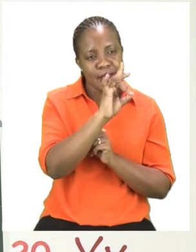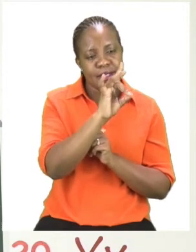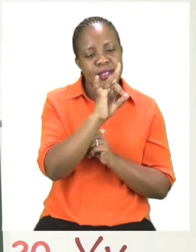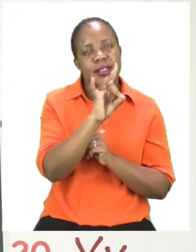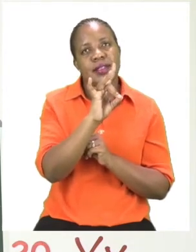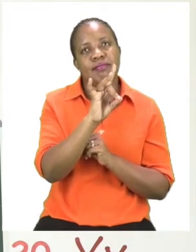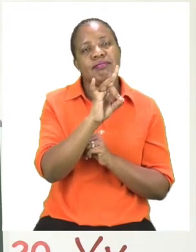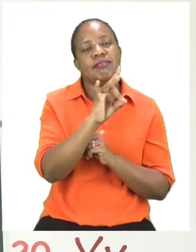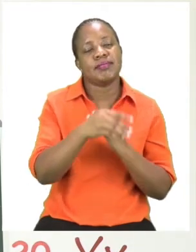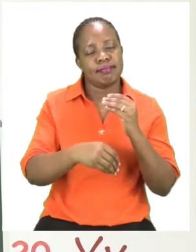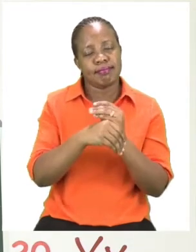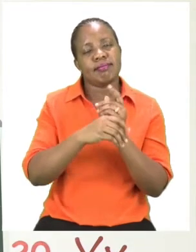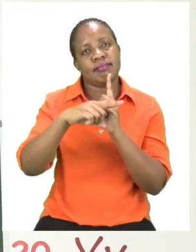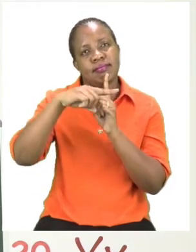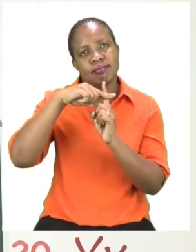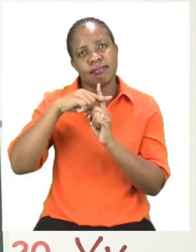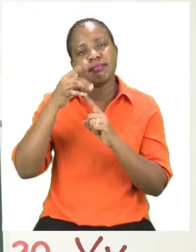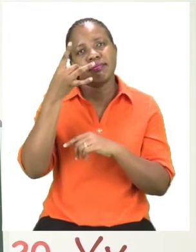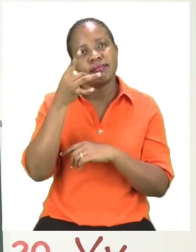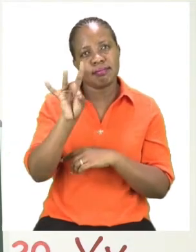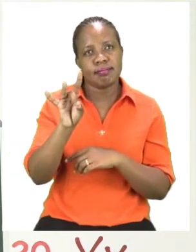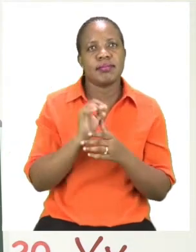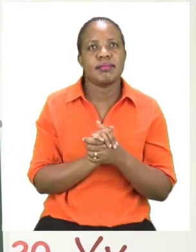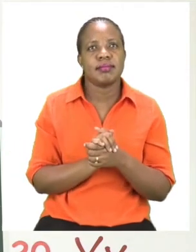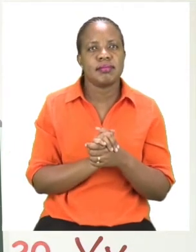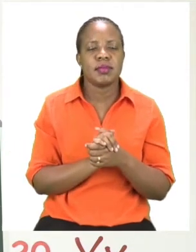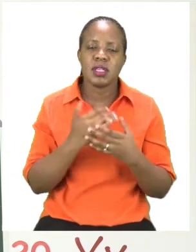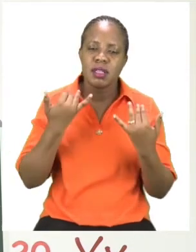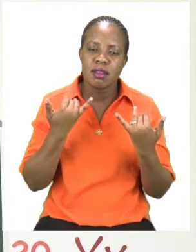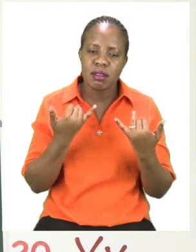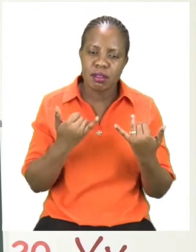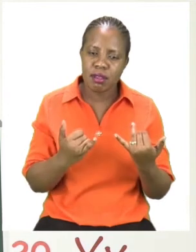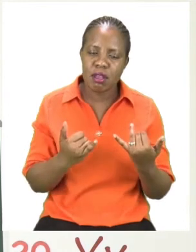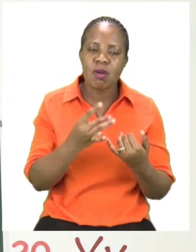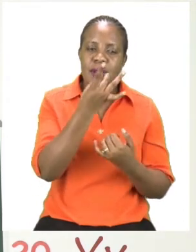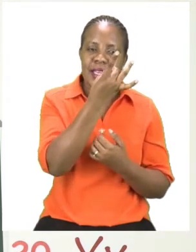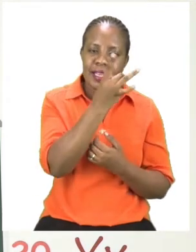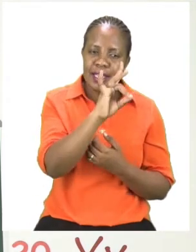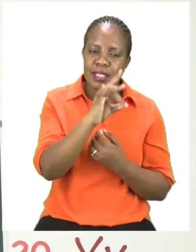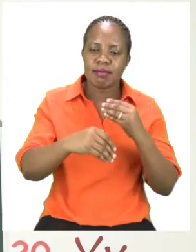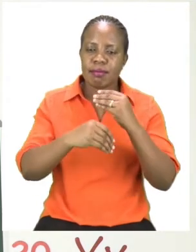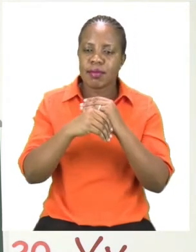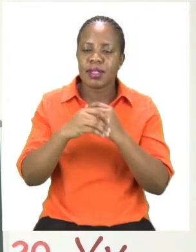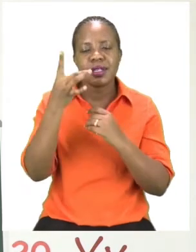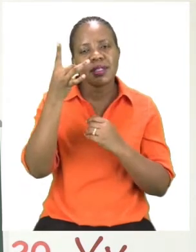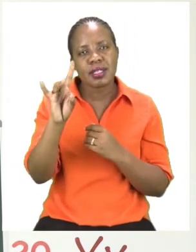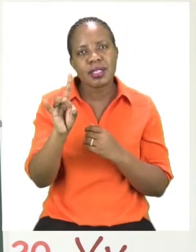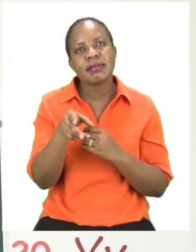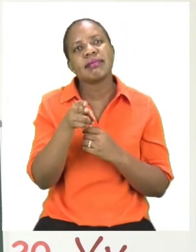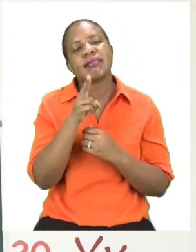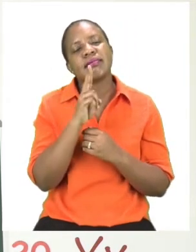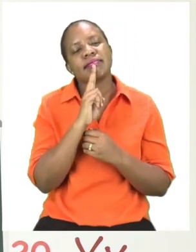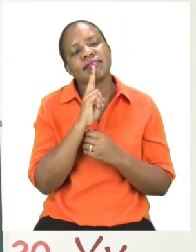we want to find out what eight plus eight equals. So what we're going to do is